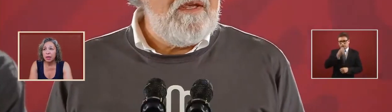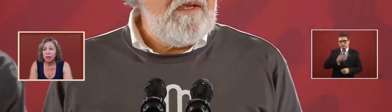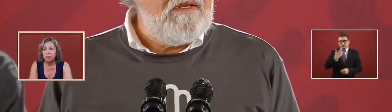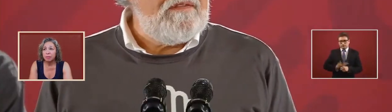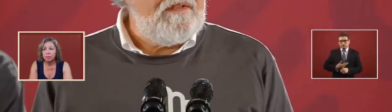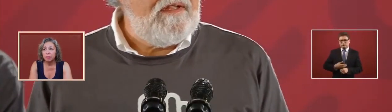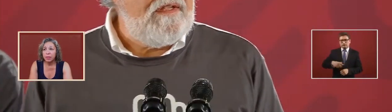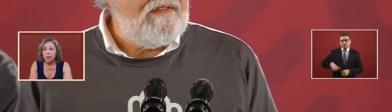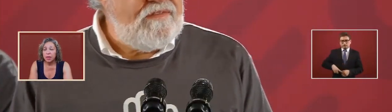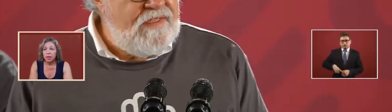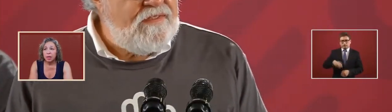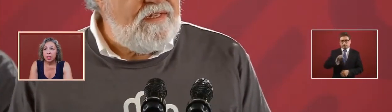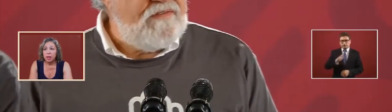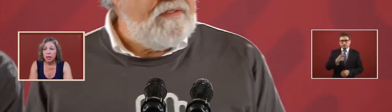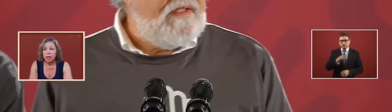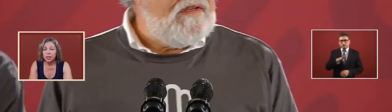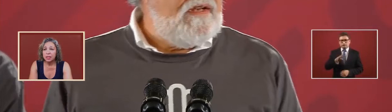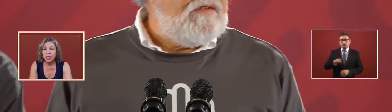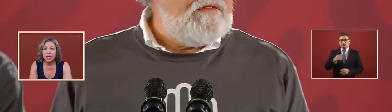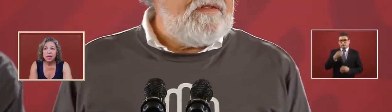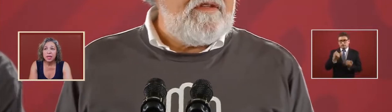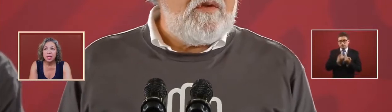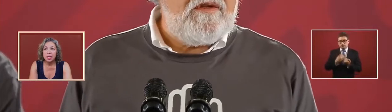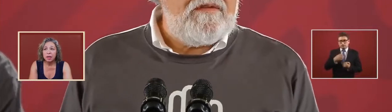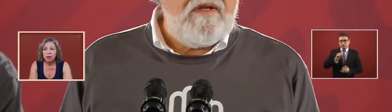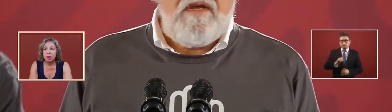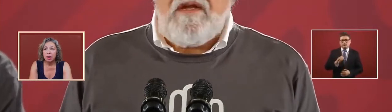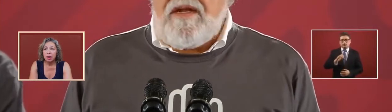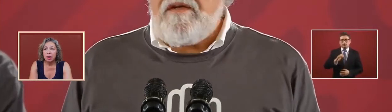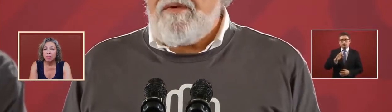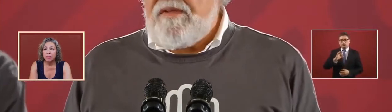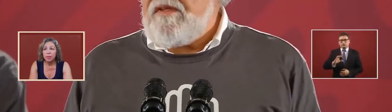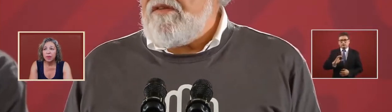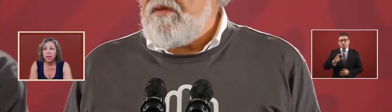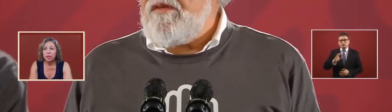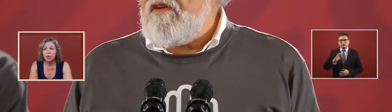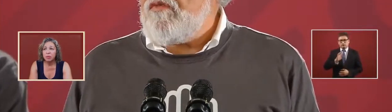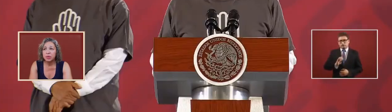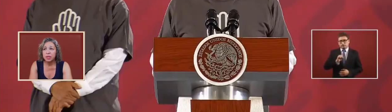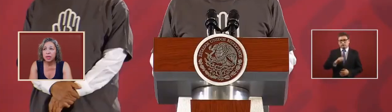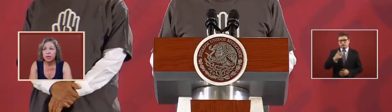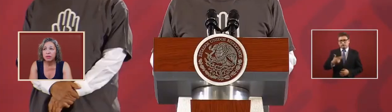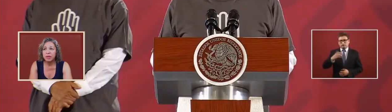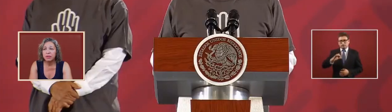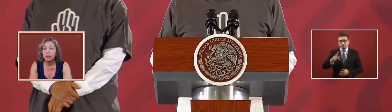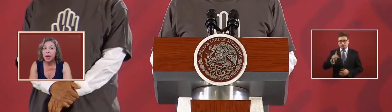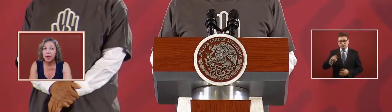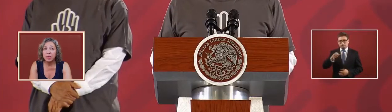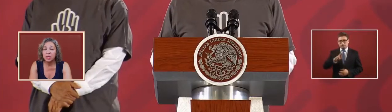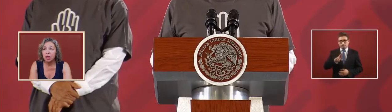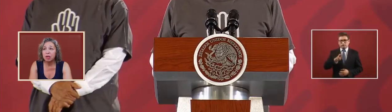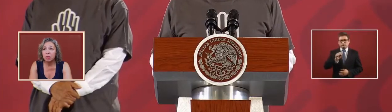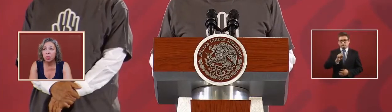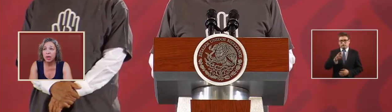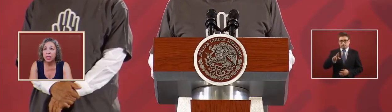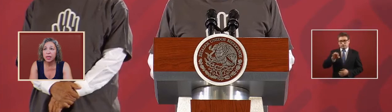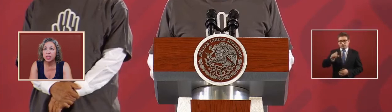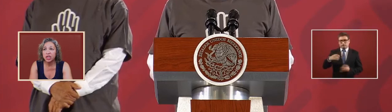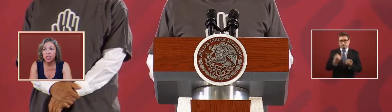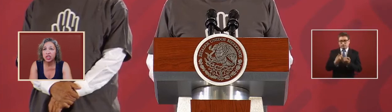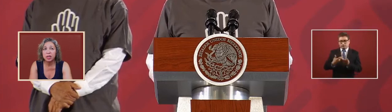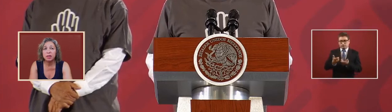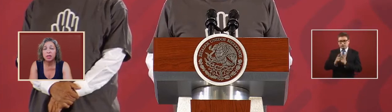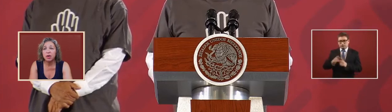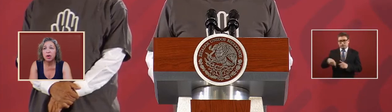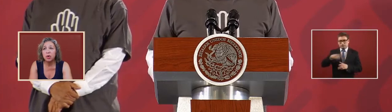um and hacienda and um and the representatives of the parents all work in